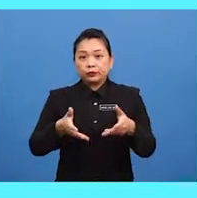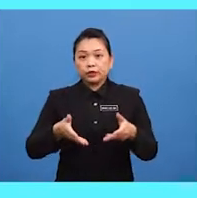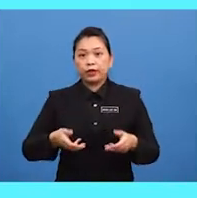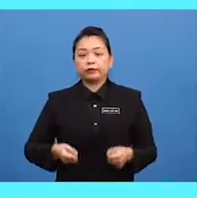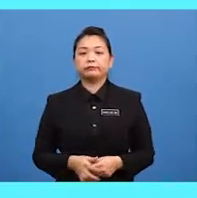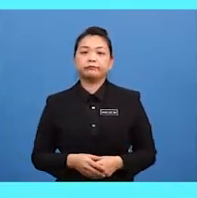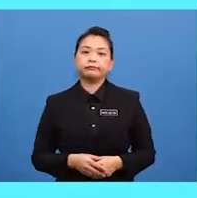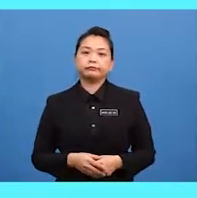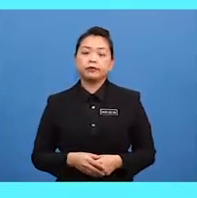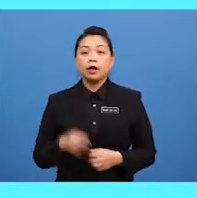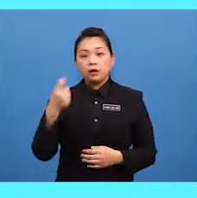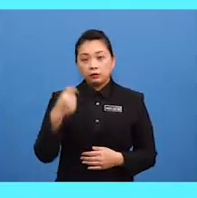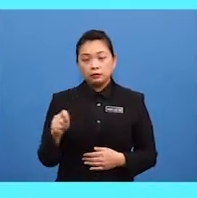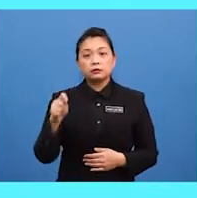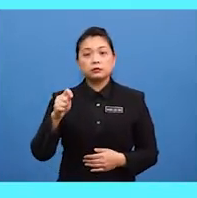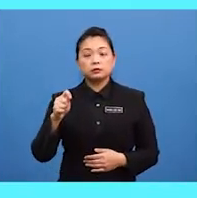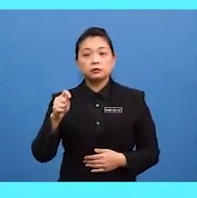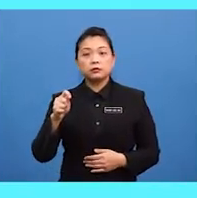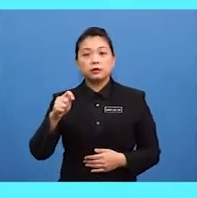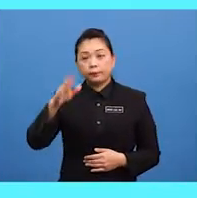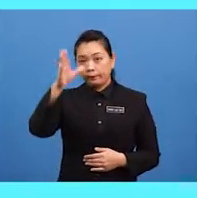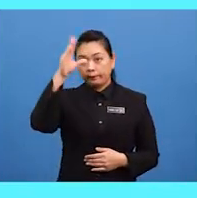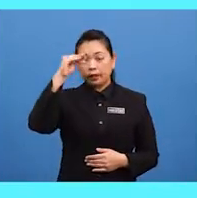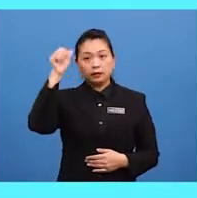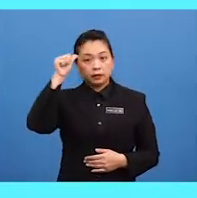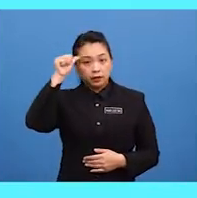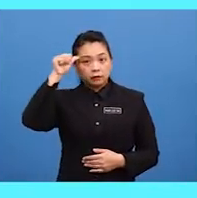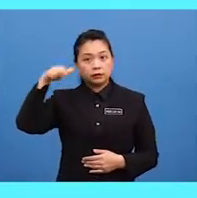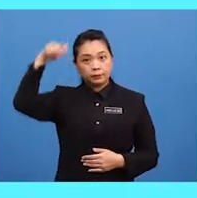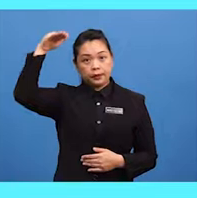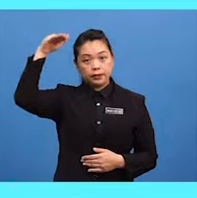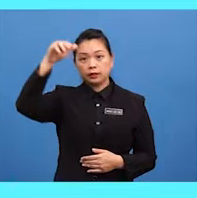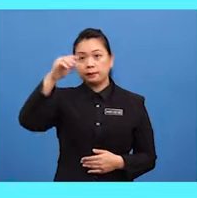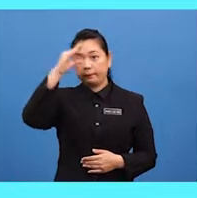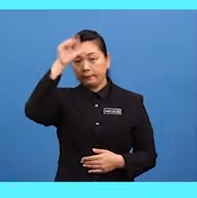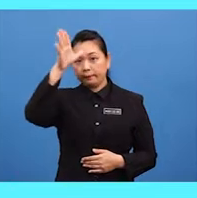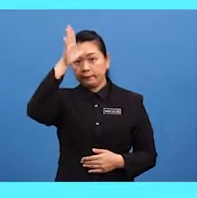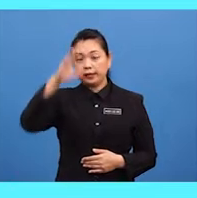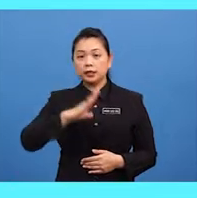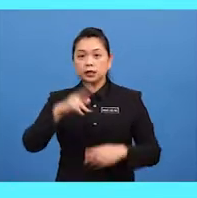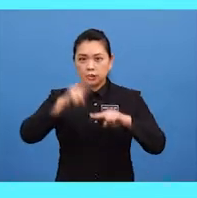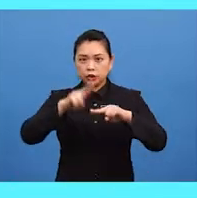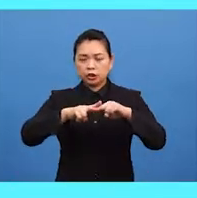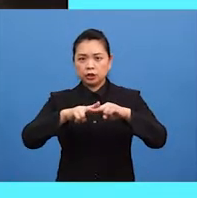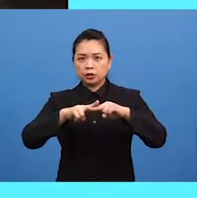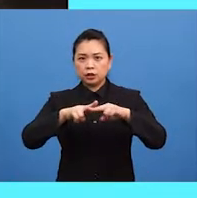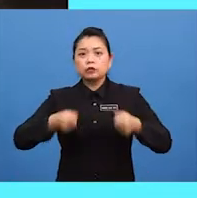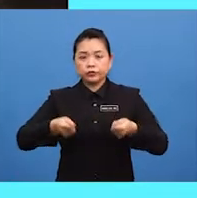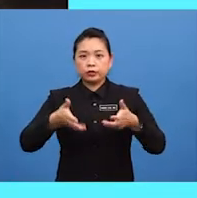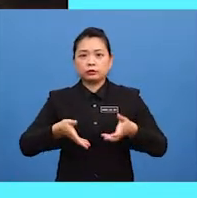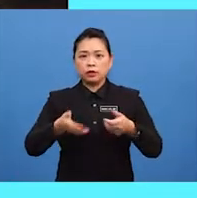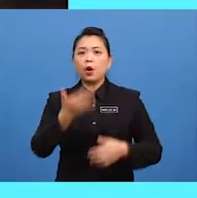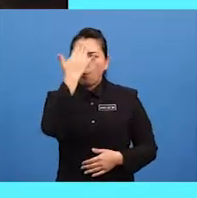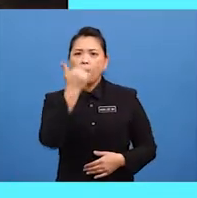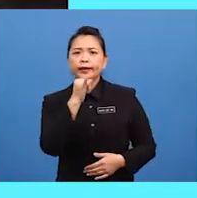the elderly man is sitting in a wheelchair why is that